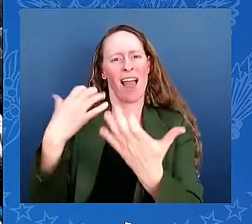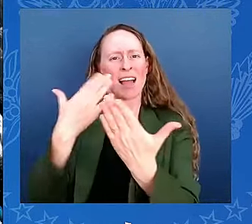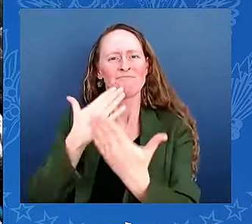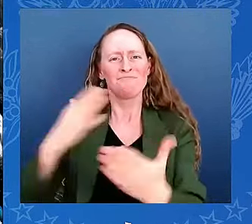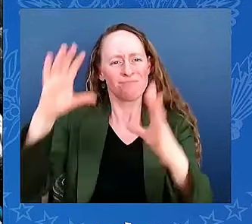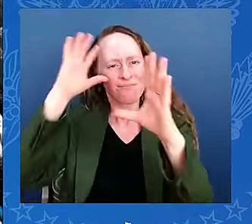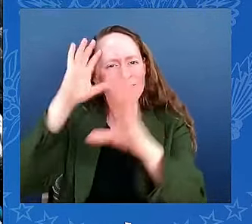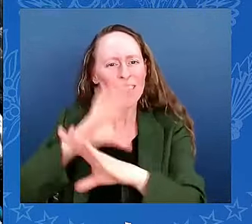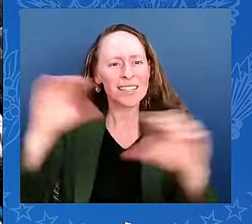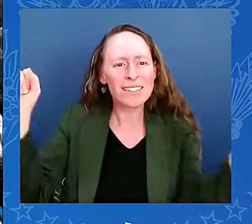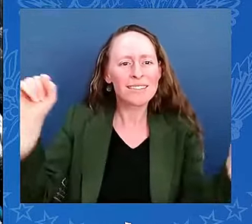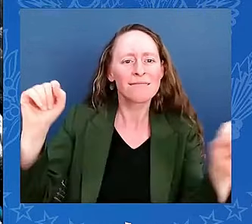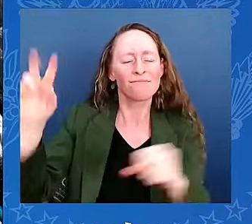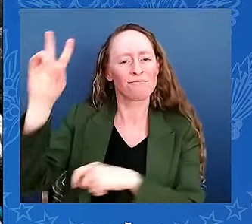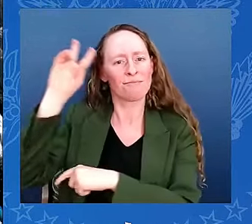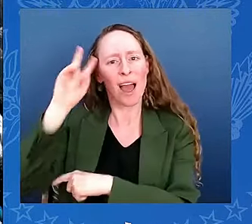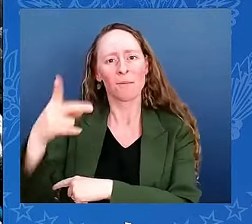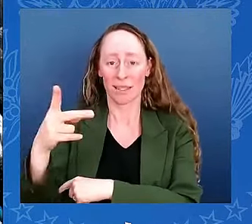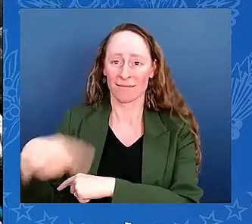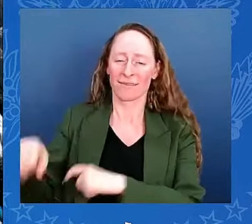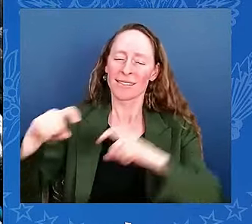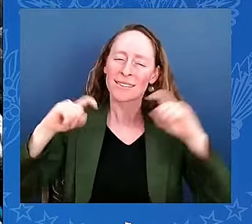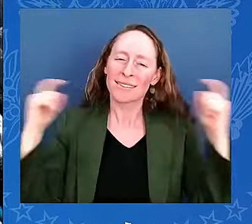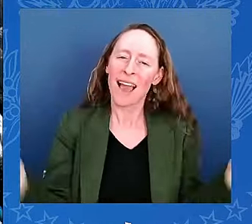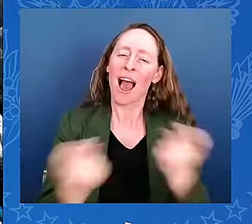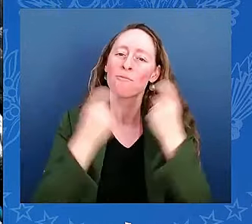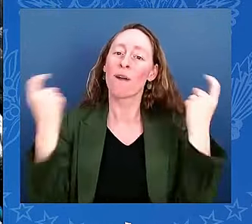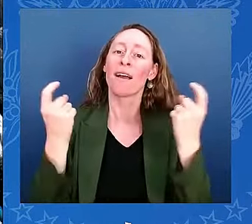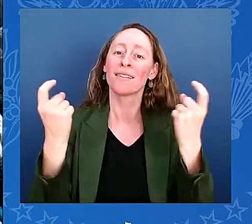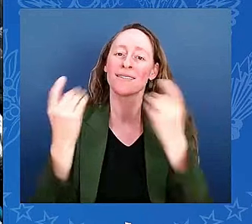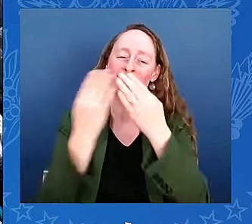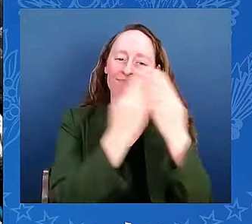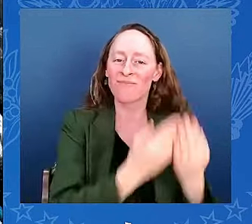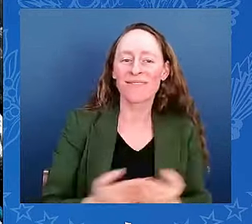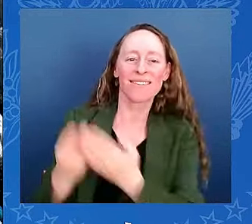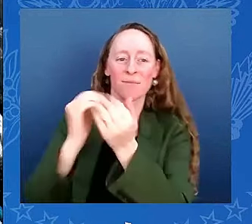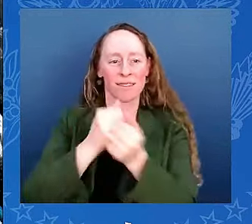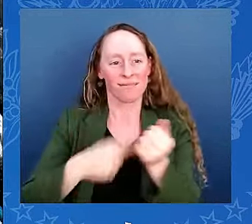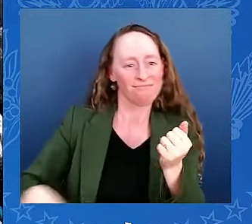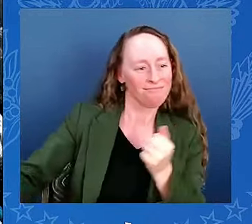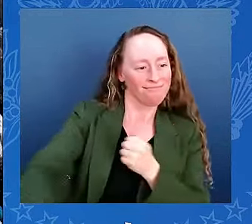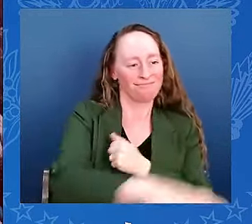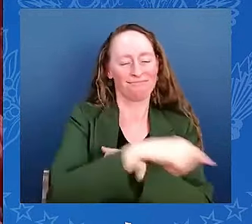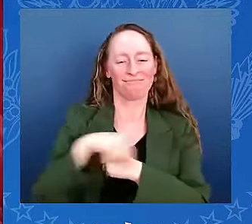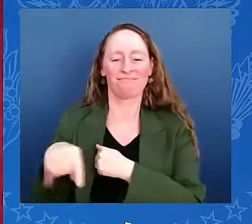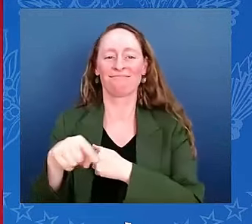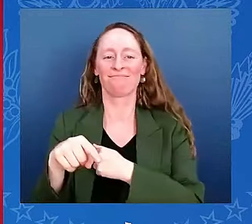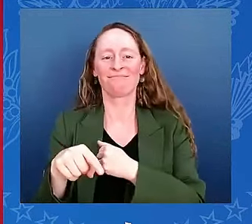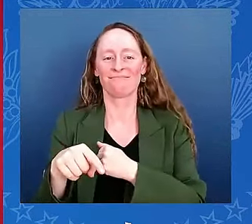community today. And for recognizing the many contributions of our community.